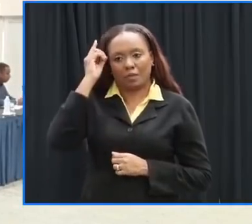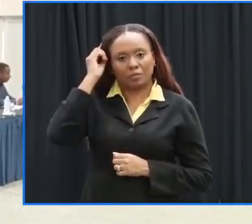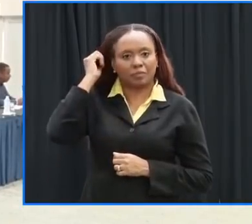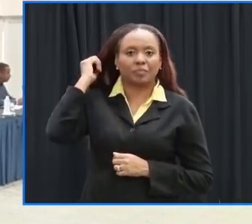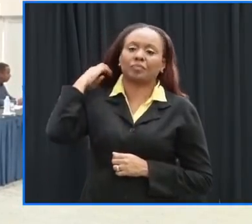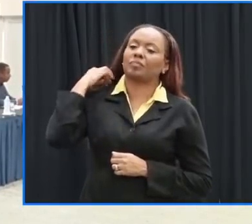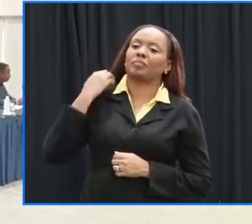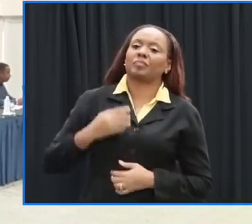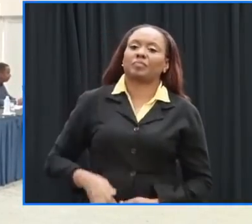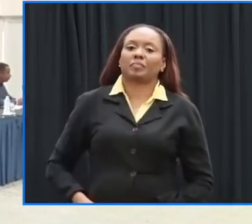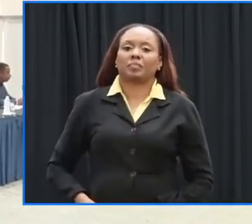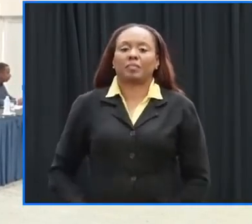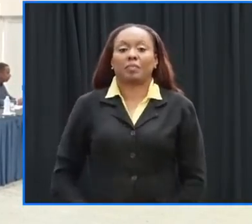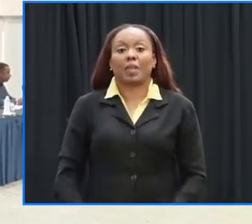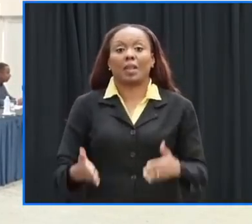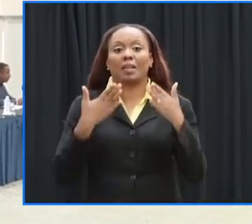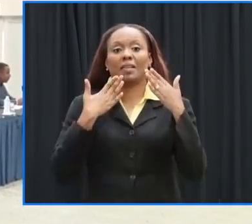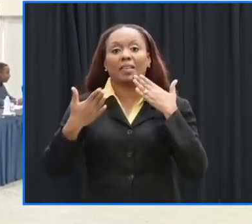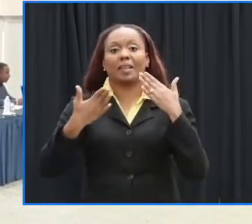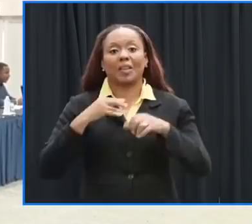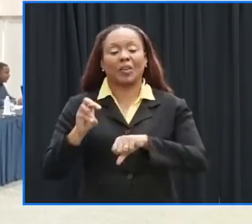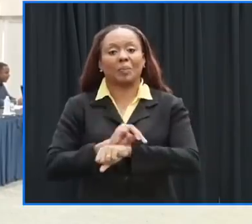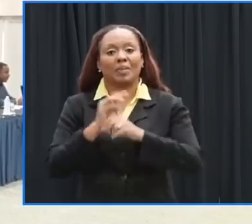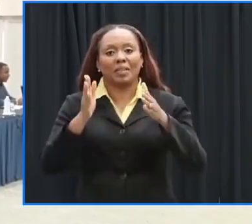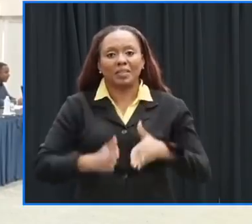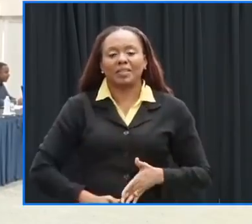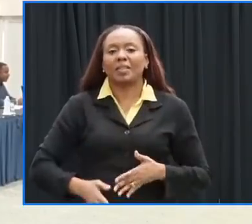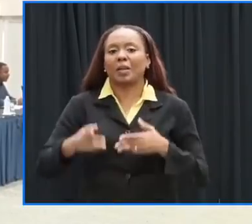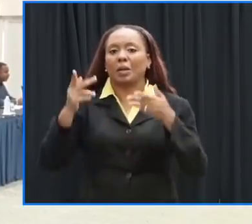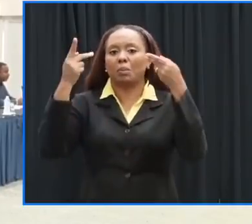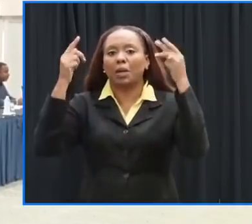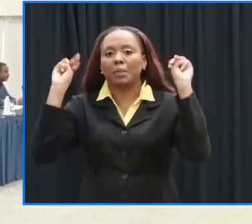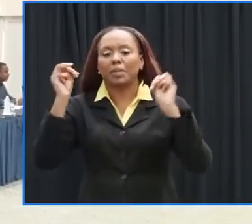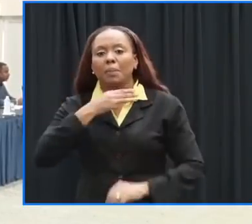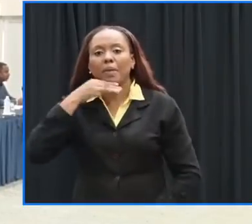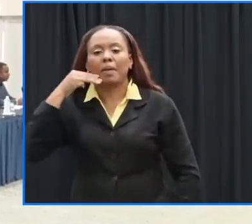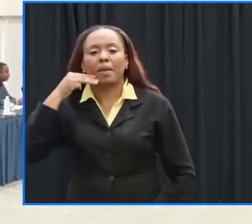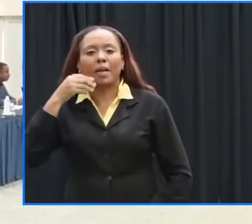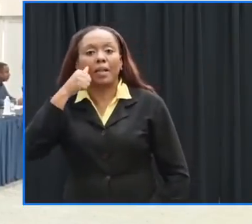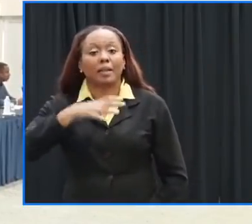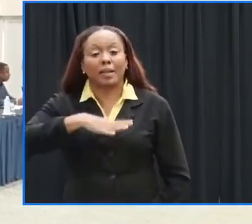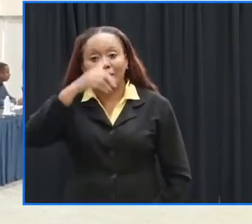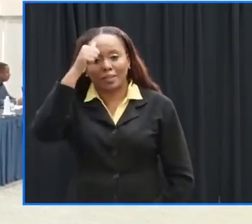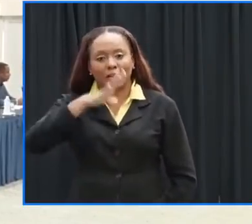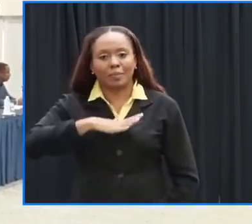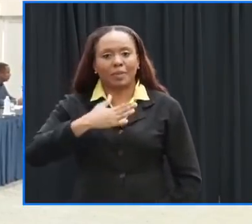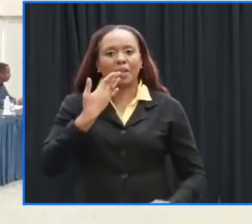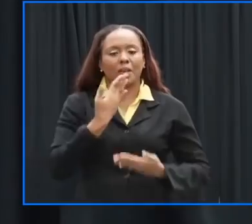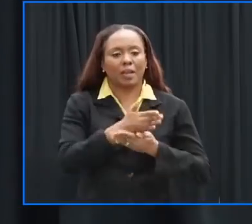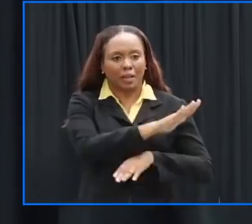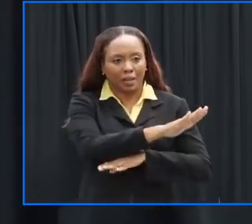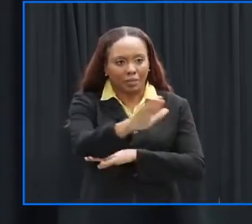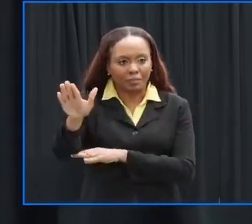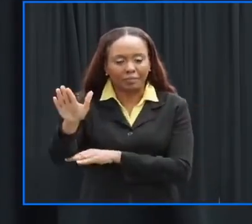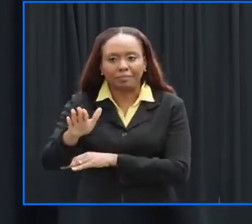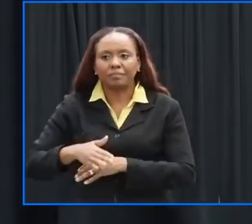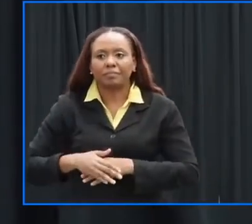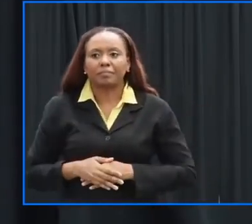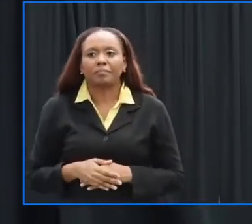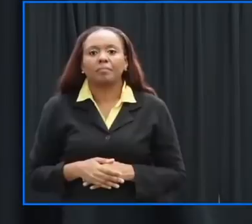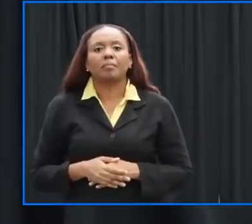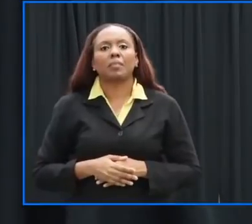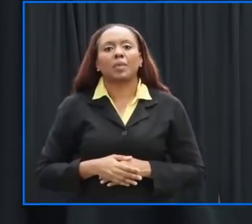thank you minister madam prime minister other ministers ladies and gentlemen good afternoon we have category